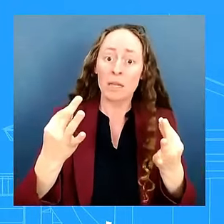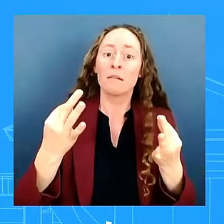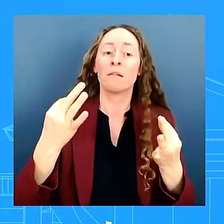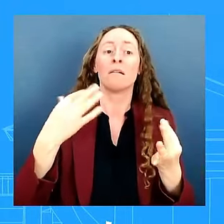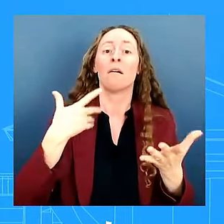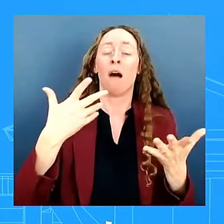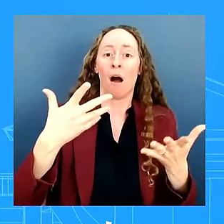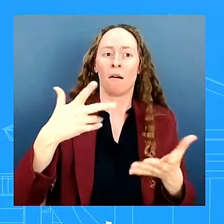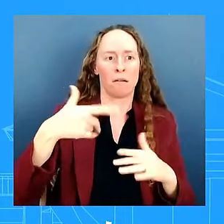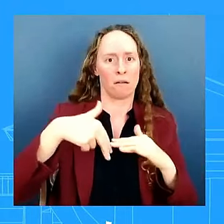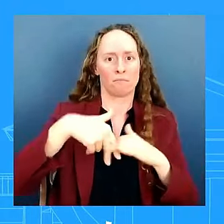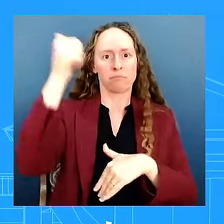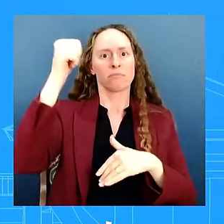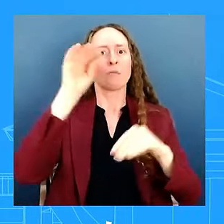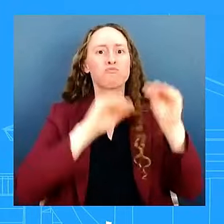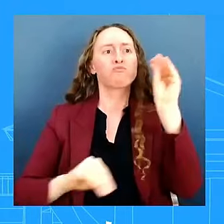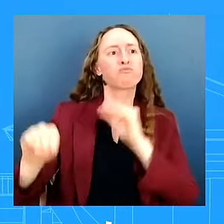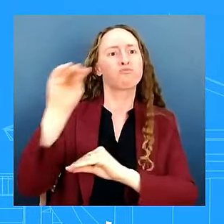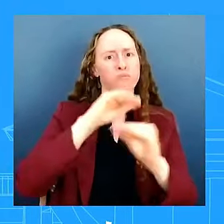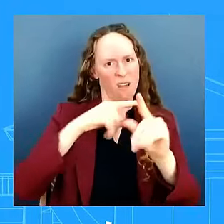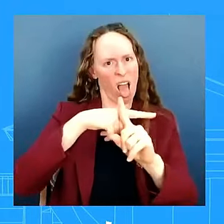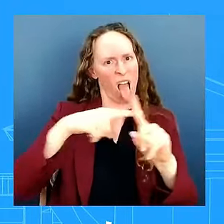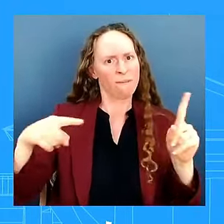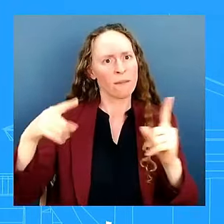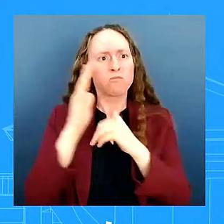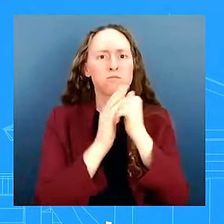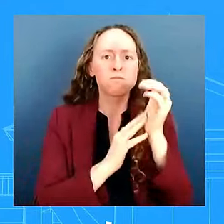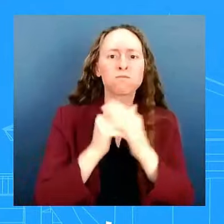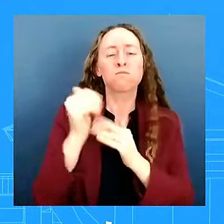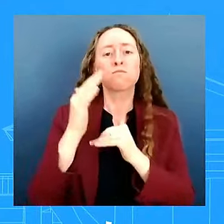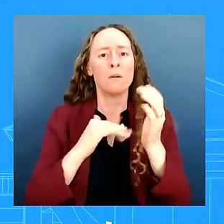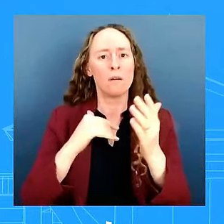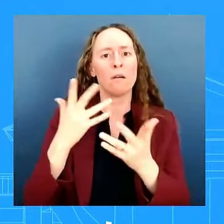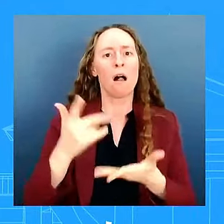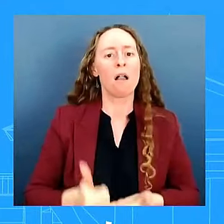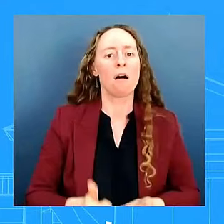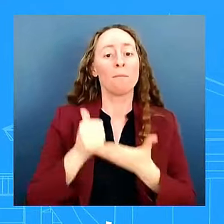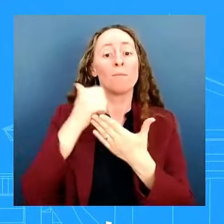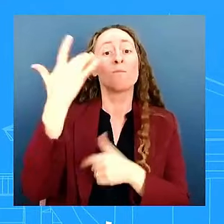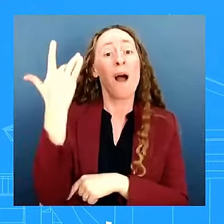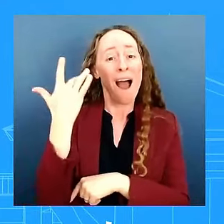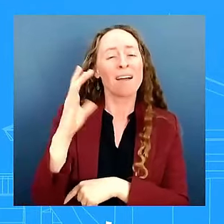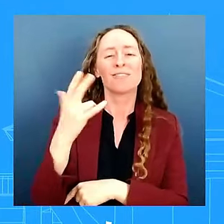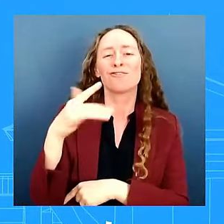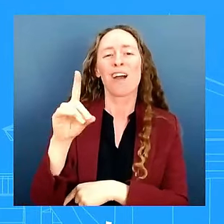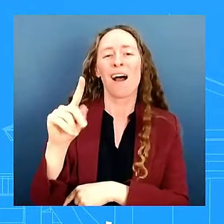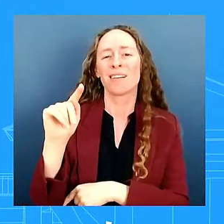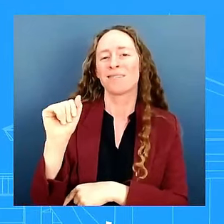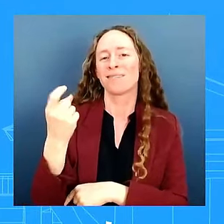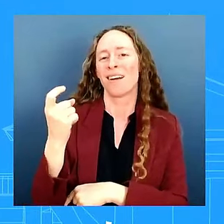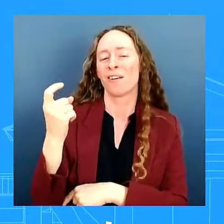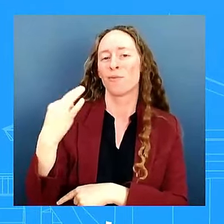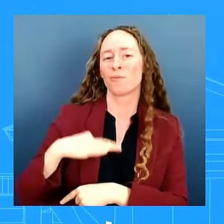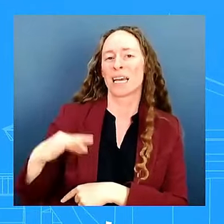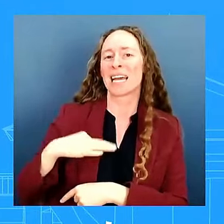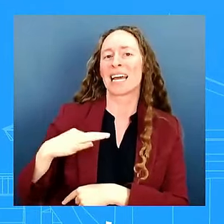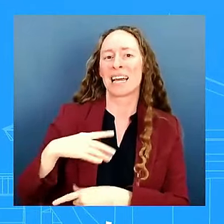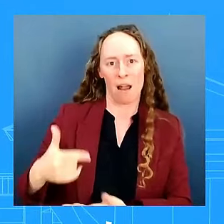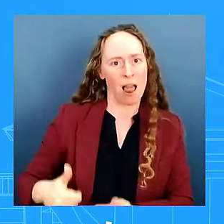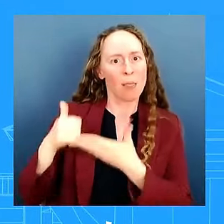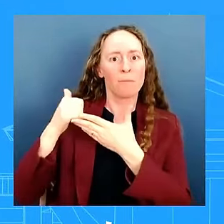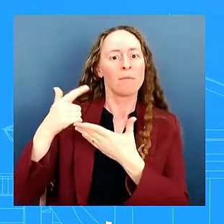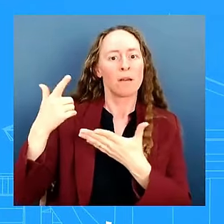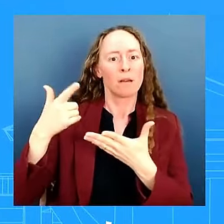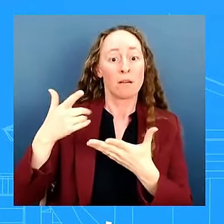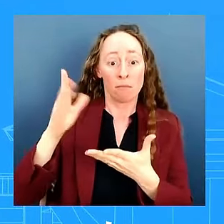were able to expand on the child tax credit and again the american rescue plan not one republican voted for that plan not